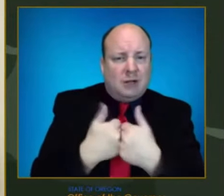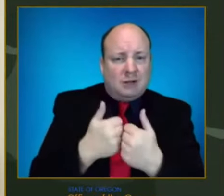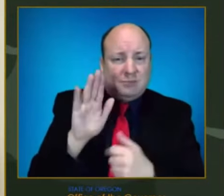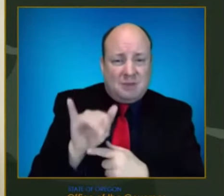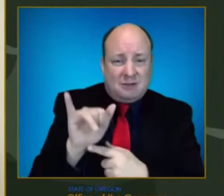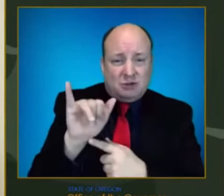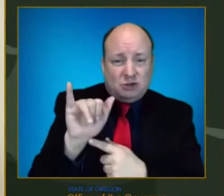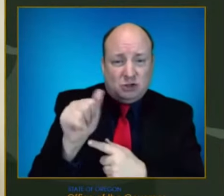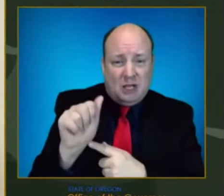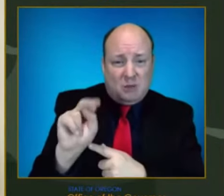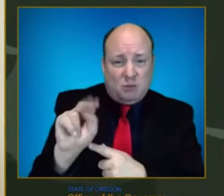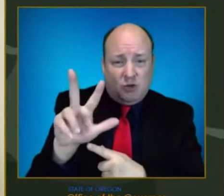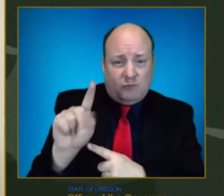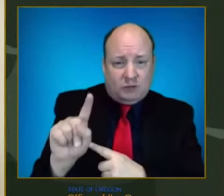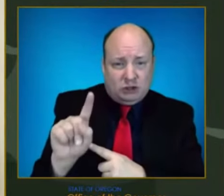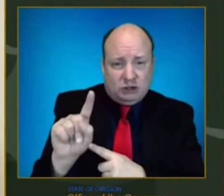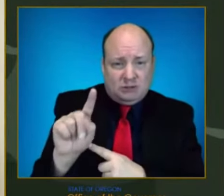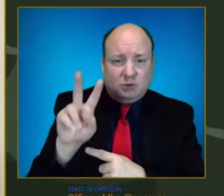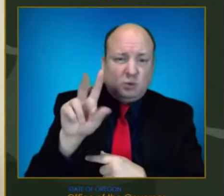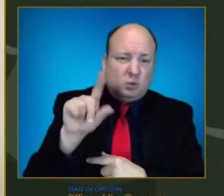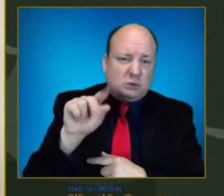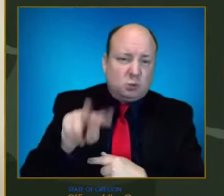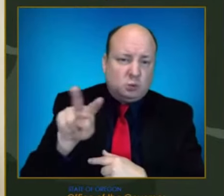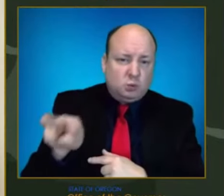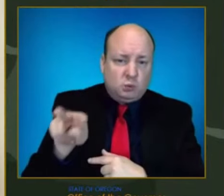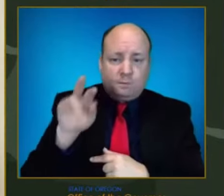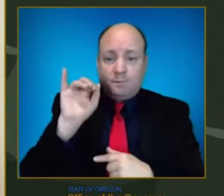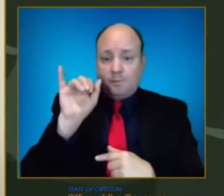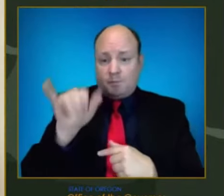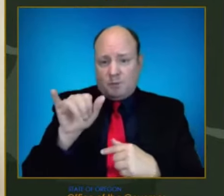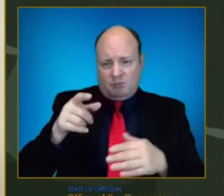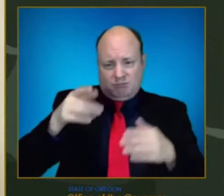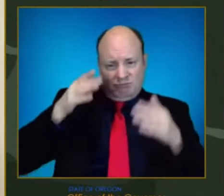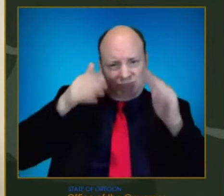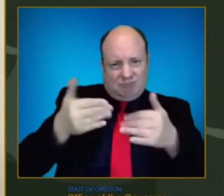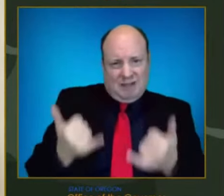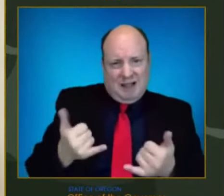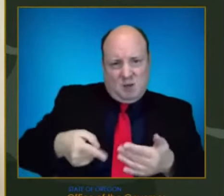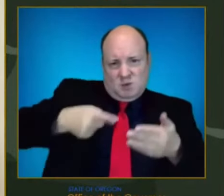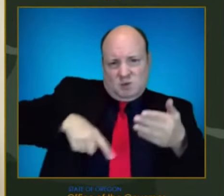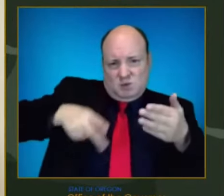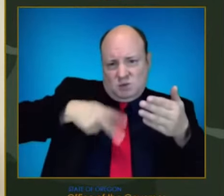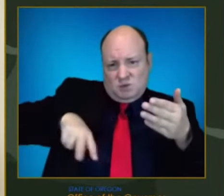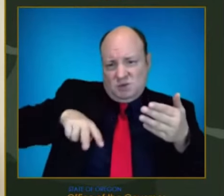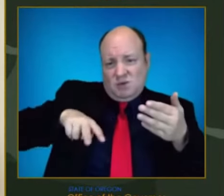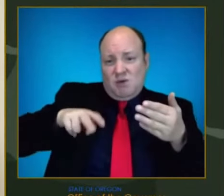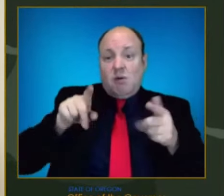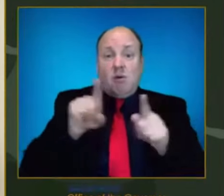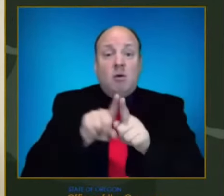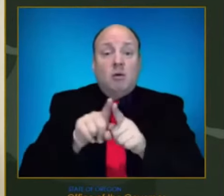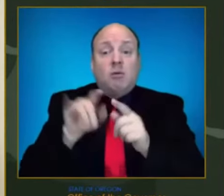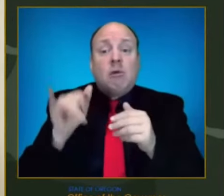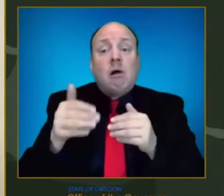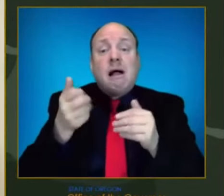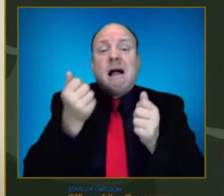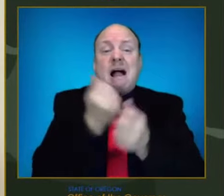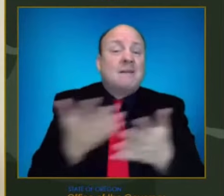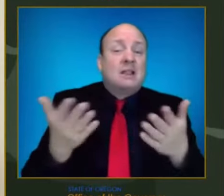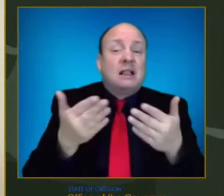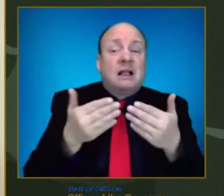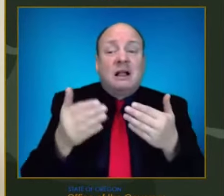priorities for the next couple of weeks. But I just have to say everything's on the table at this point in time.